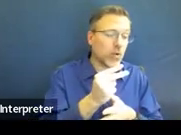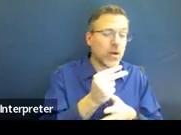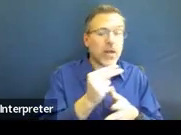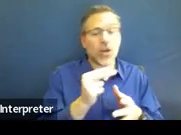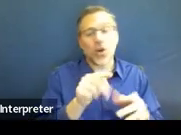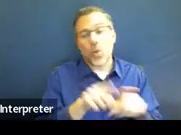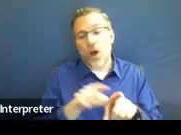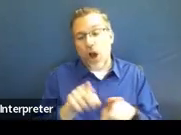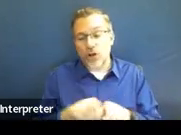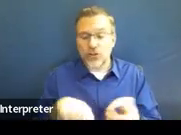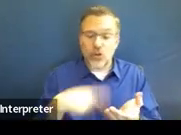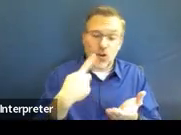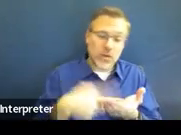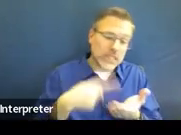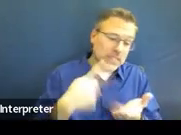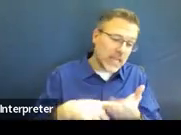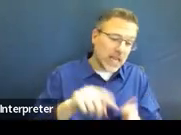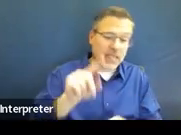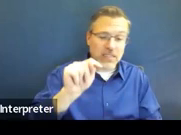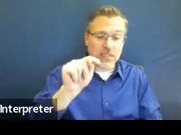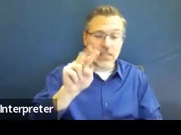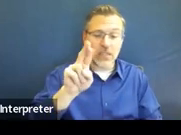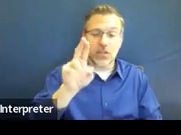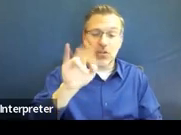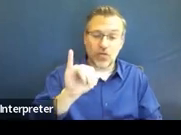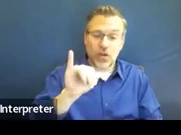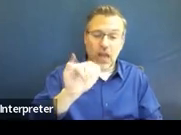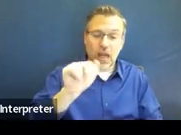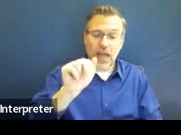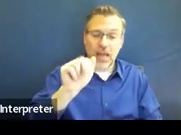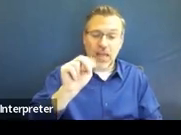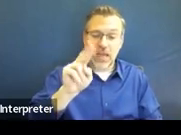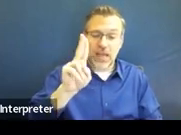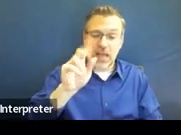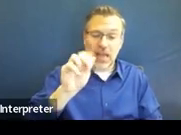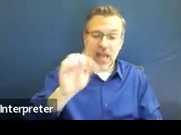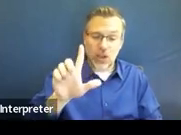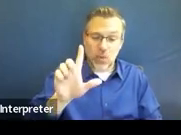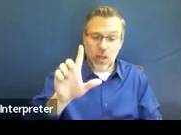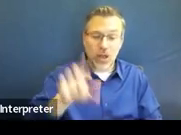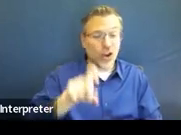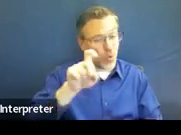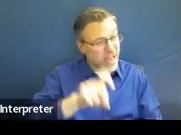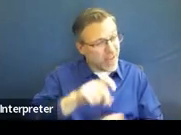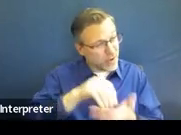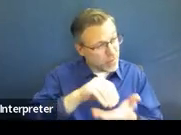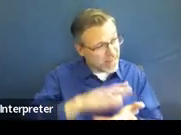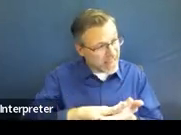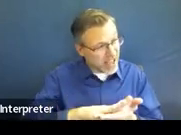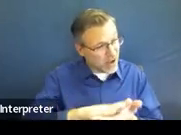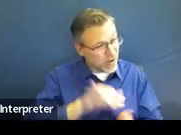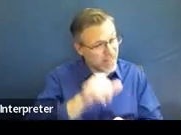specify that it wasn't on the advance written notice? No. Okay. Thank you. You're welcome.